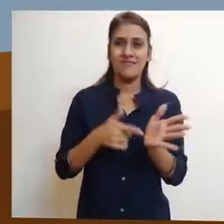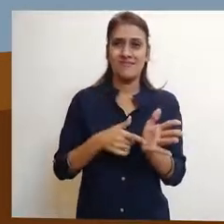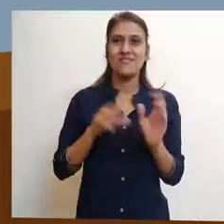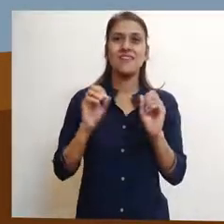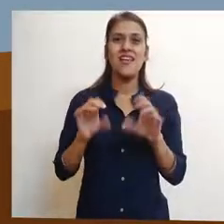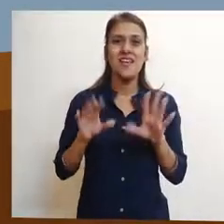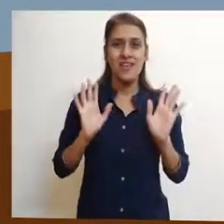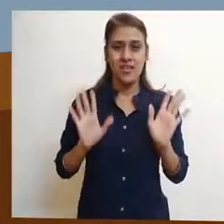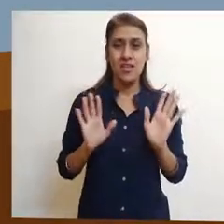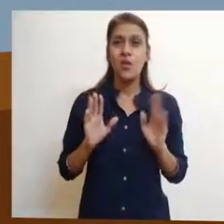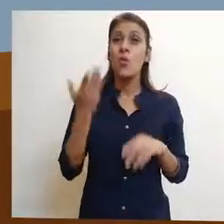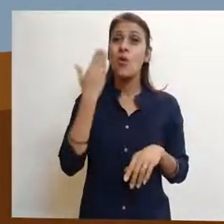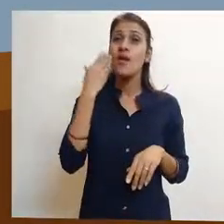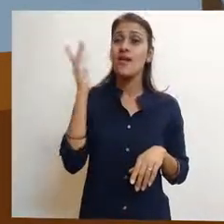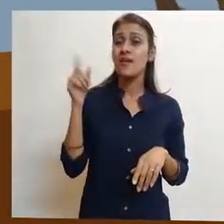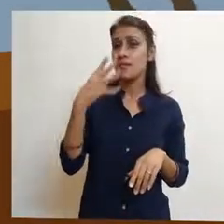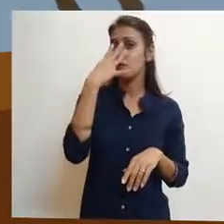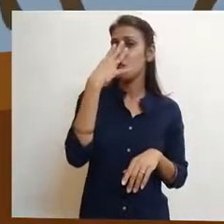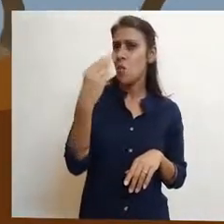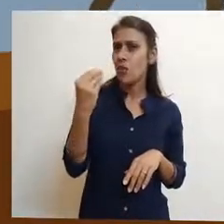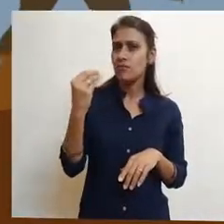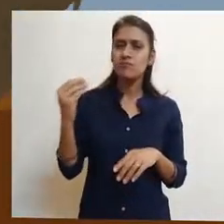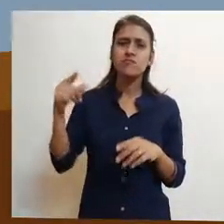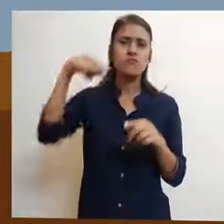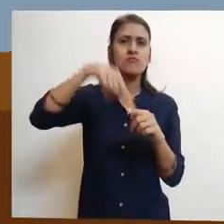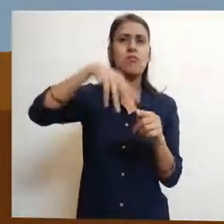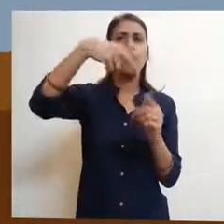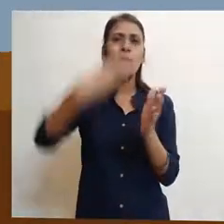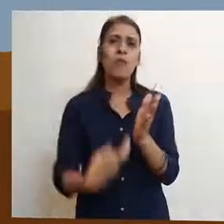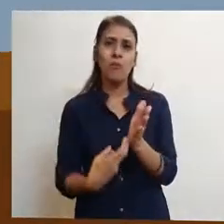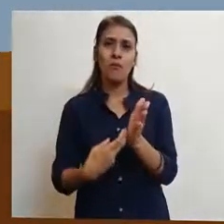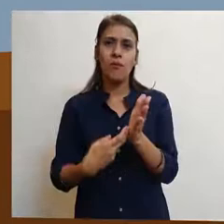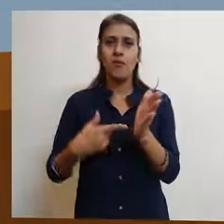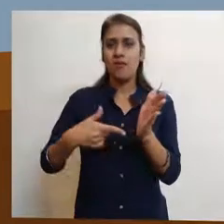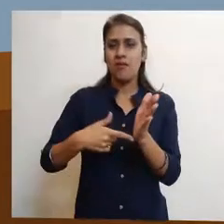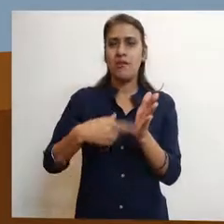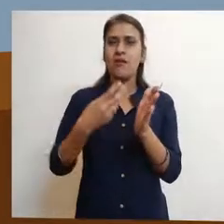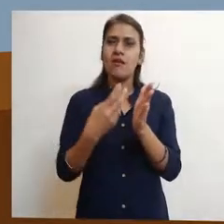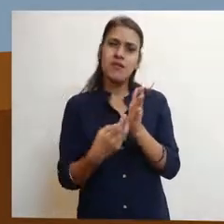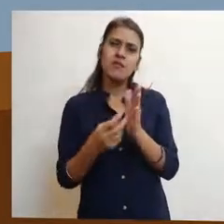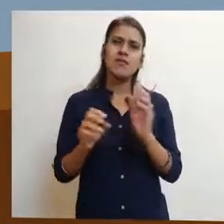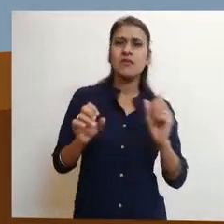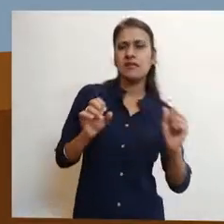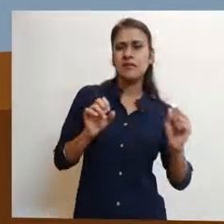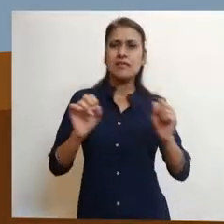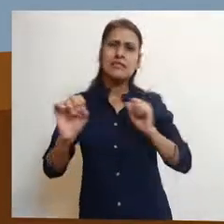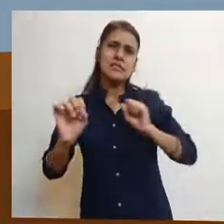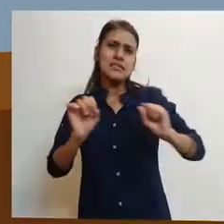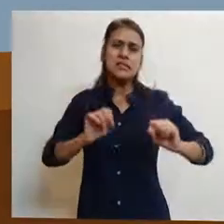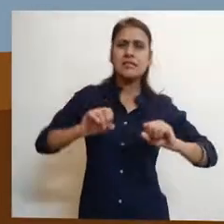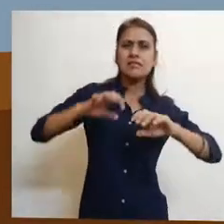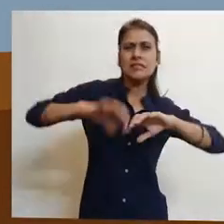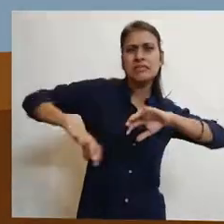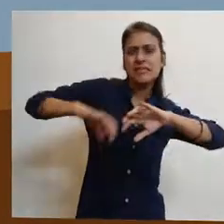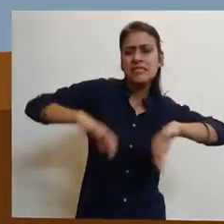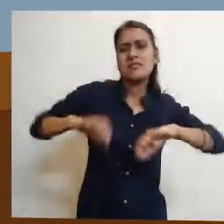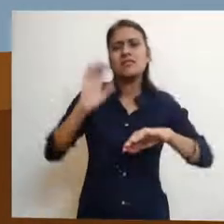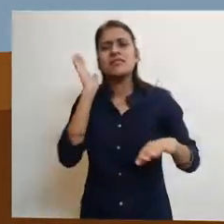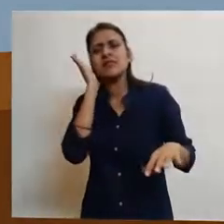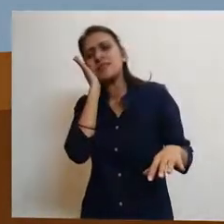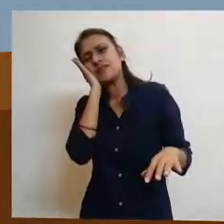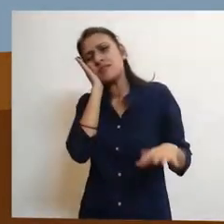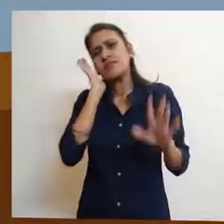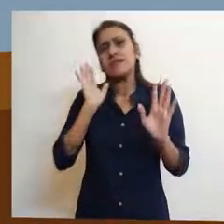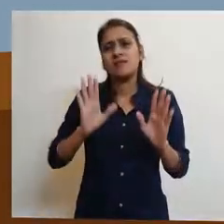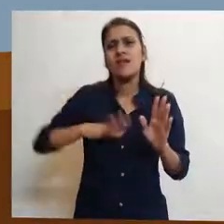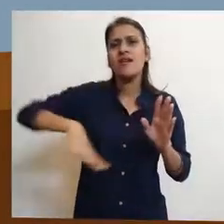One day, a passing wild boar settled his rump into the depression. The boar turned and scrabbled in